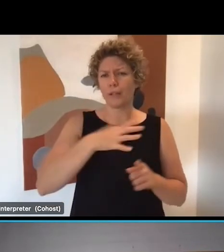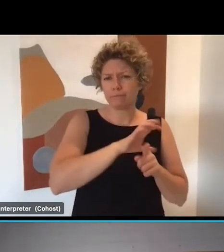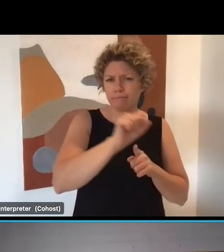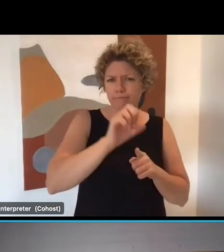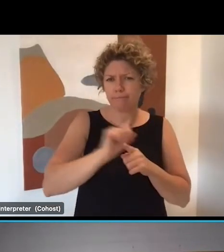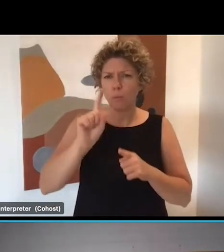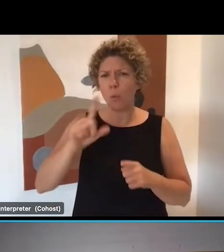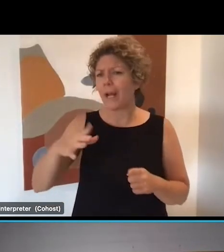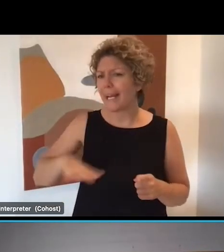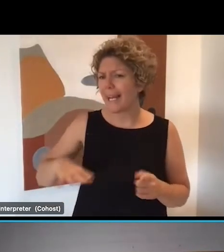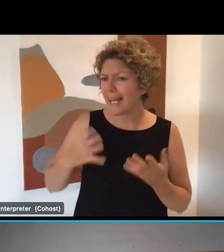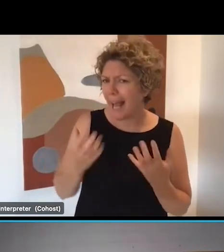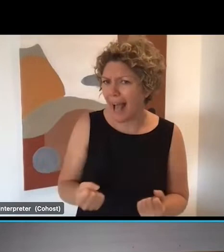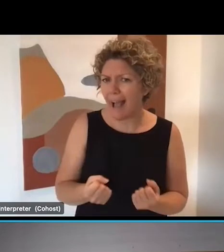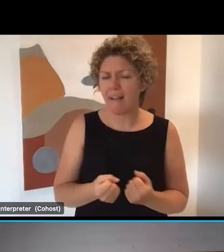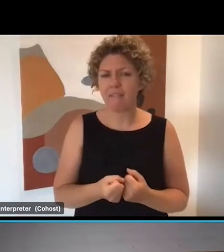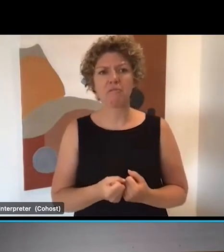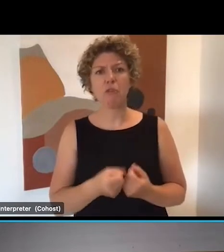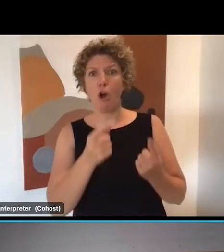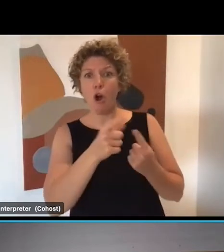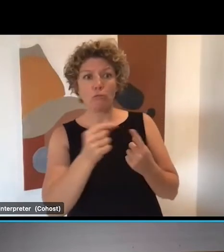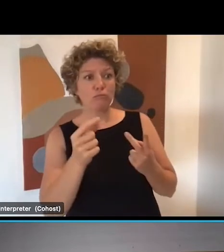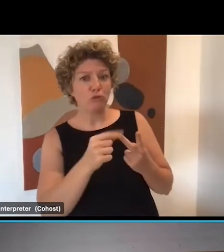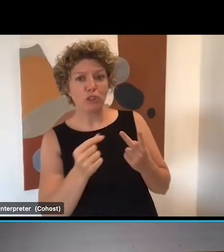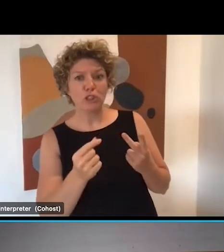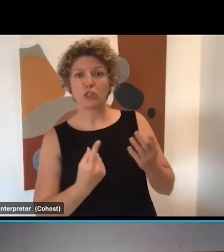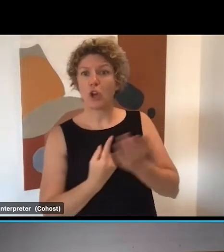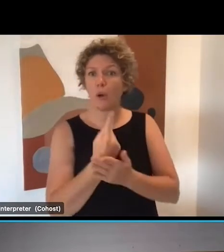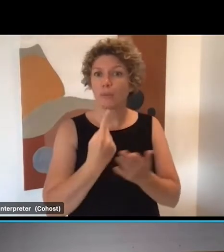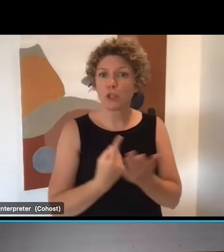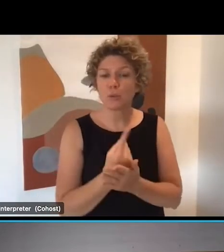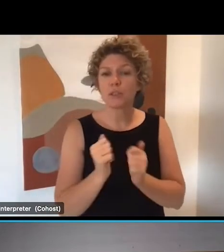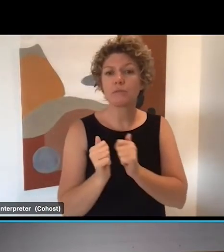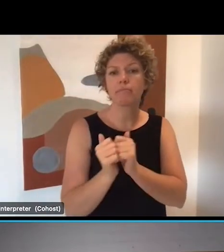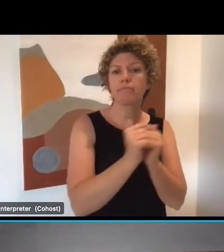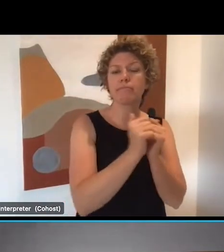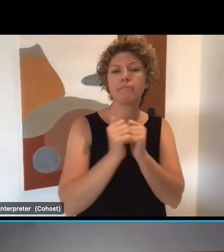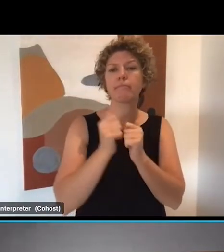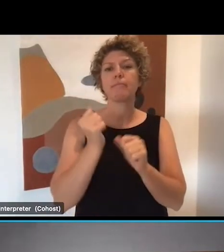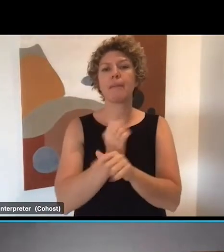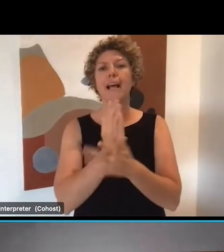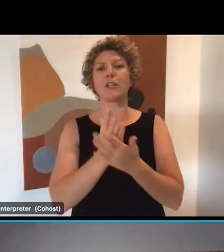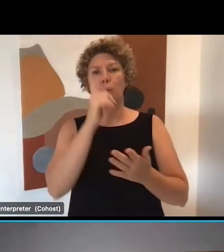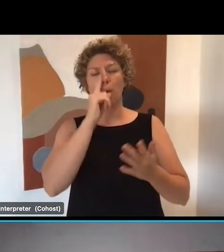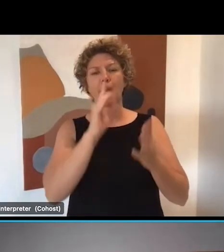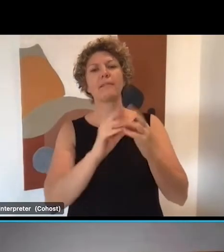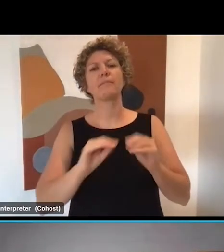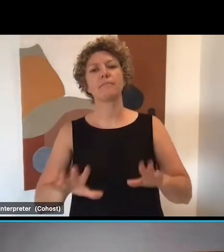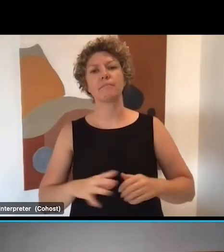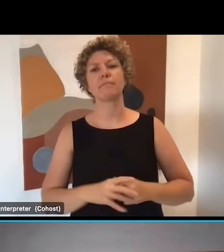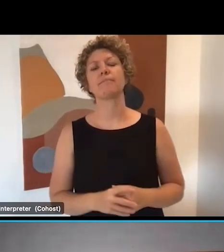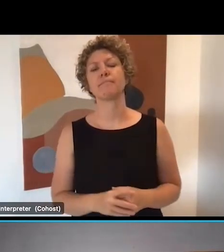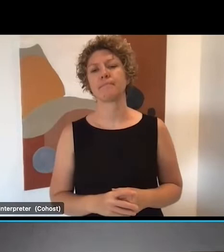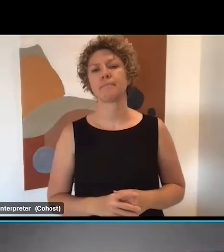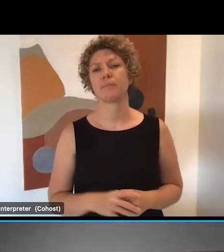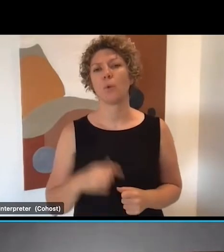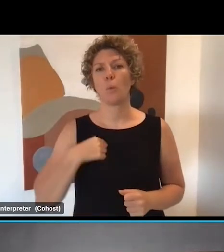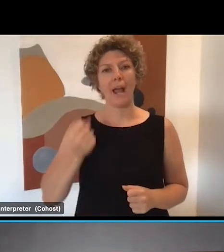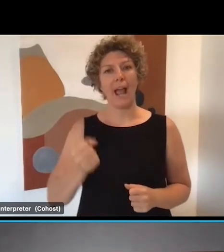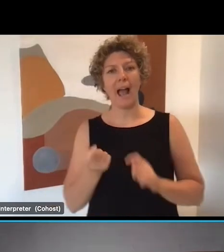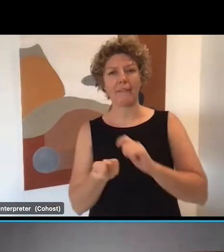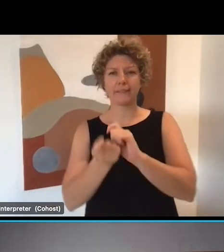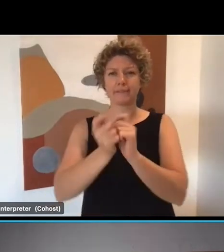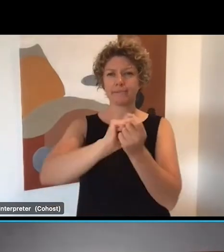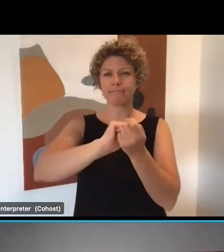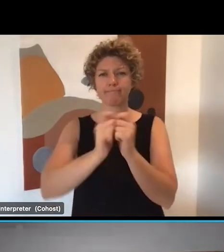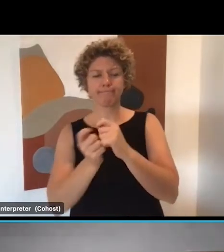we problem solve and prioritise solutions in collaboration to address those challenges and opportunities. We implement tailored responses